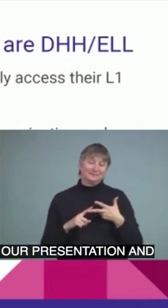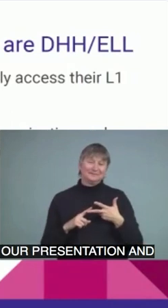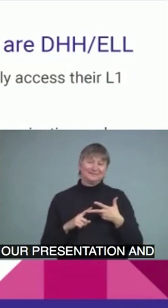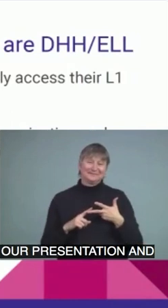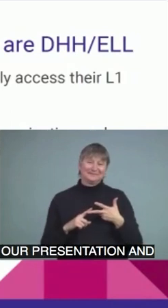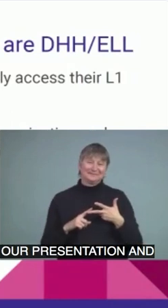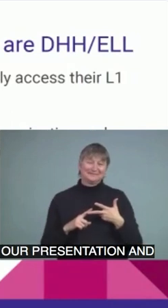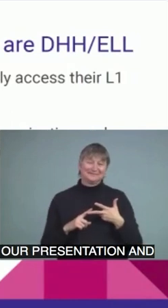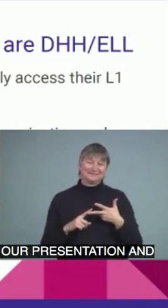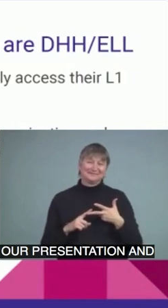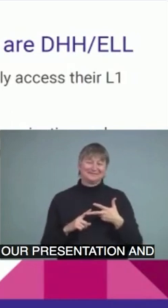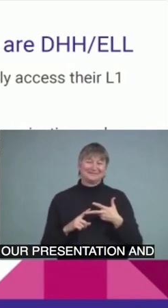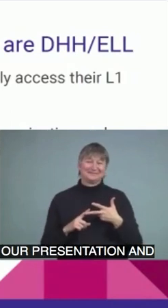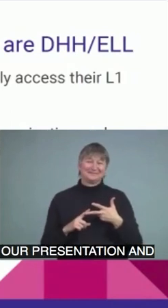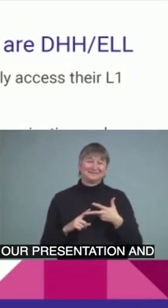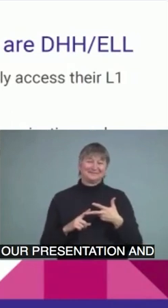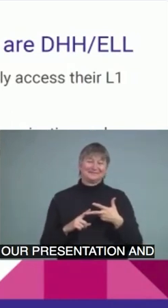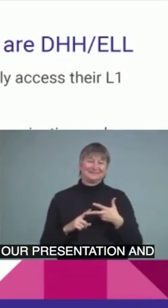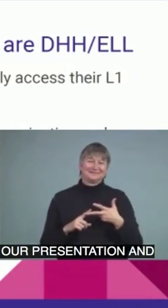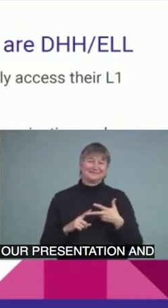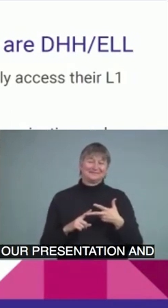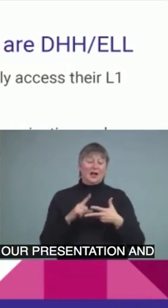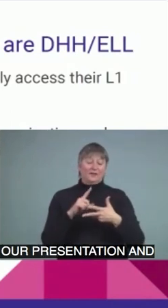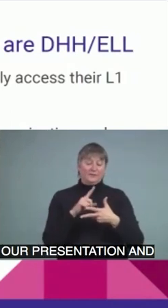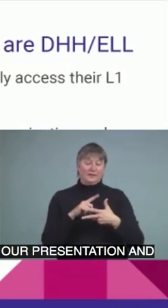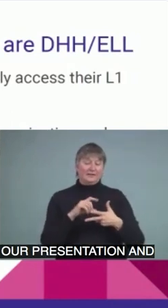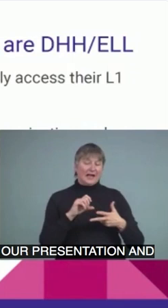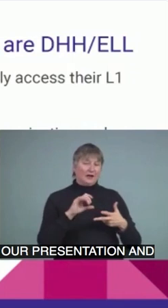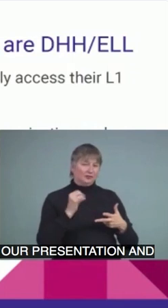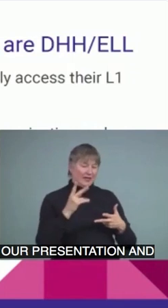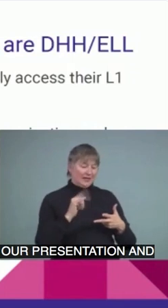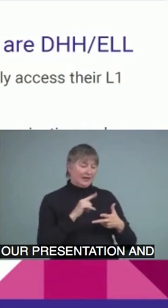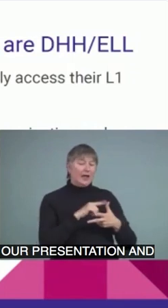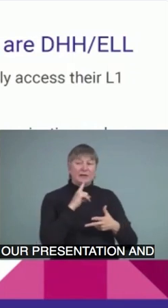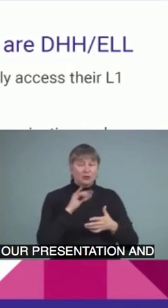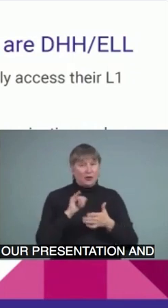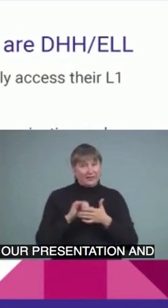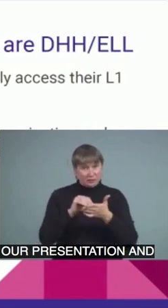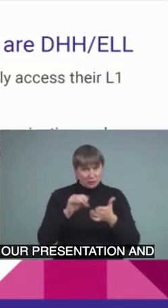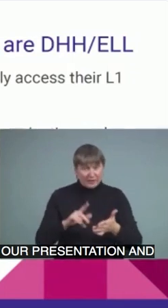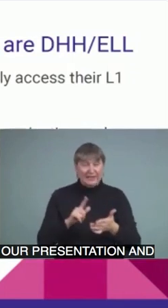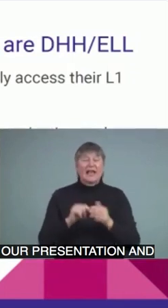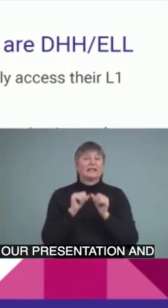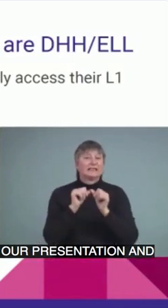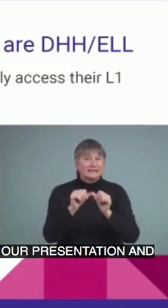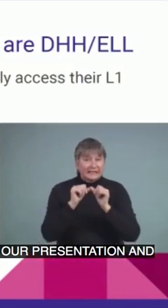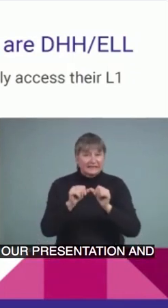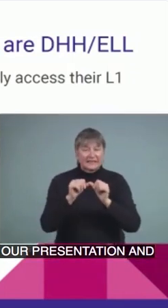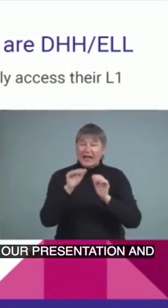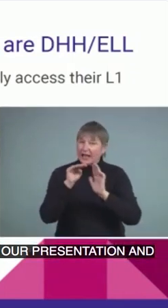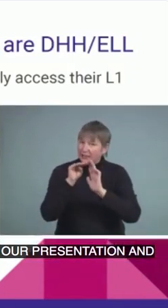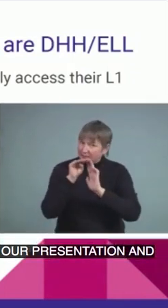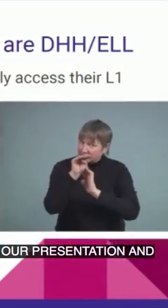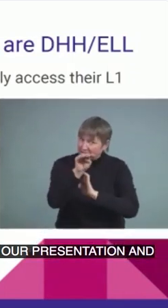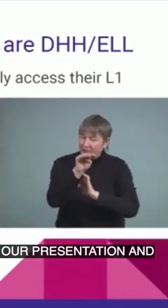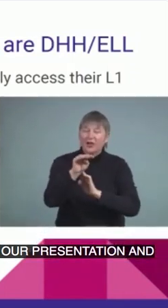So, the first one is ensure the student can consistently and completely access their